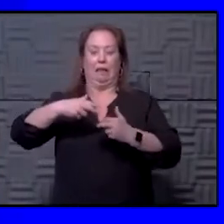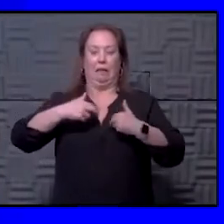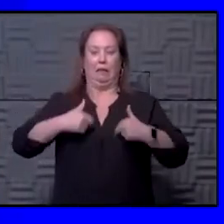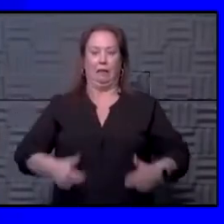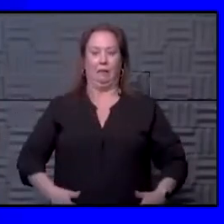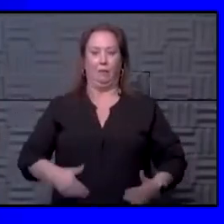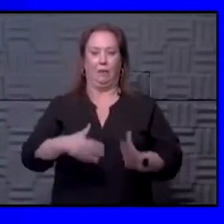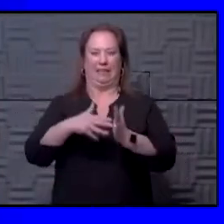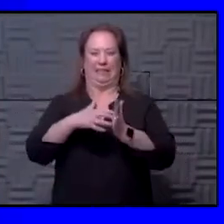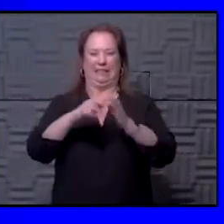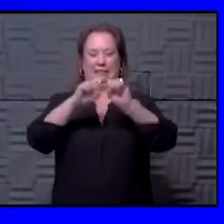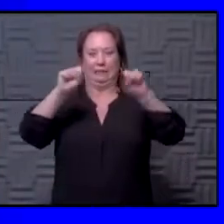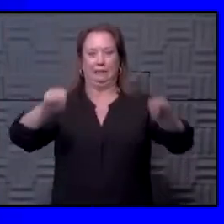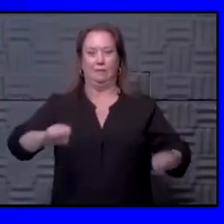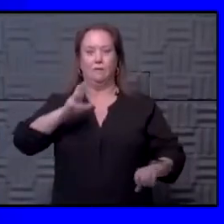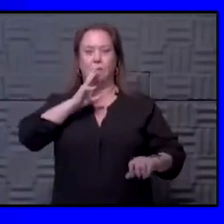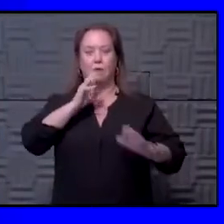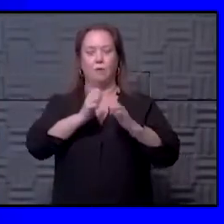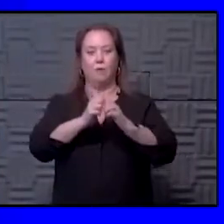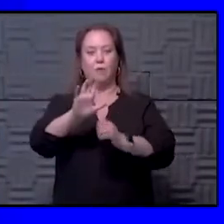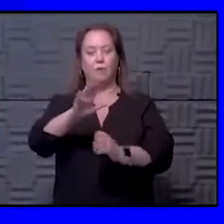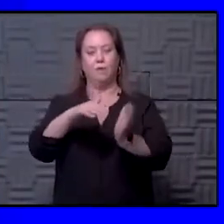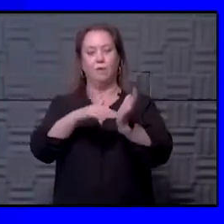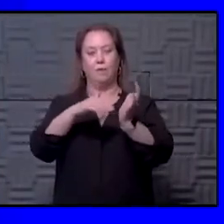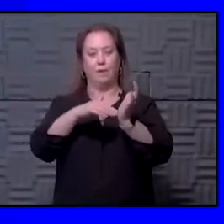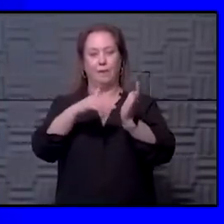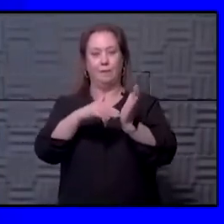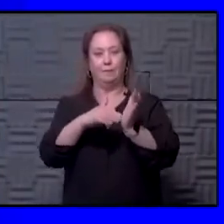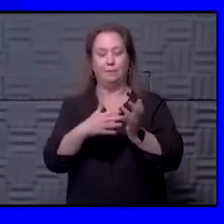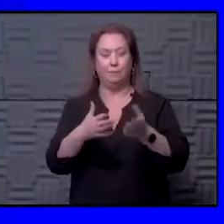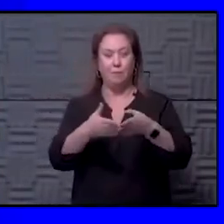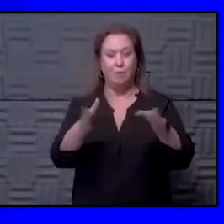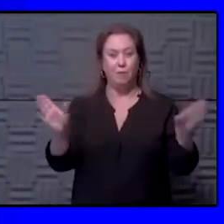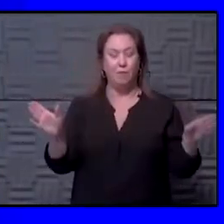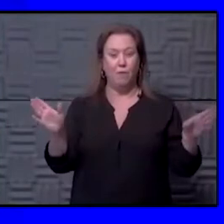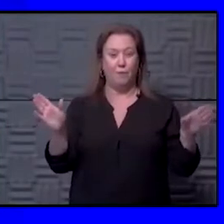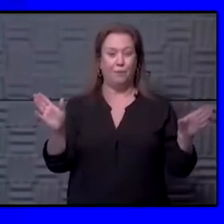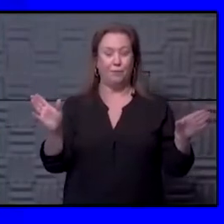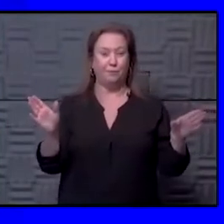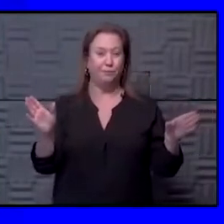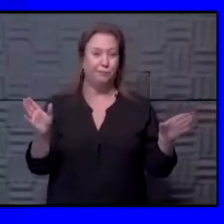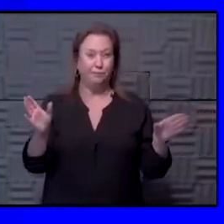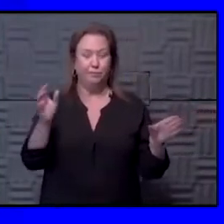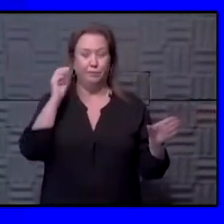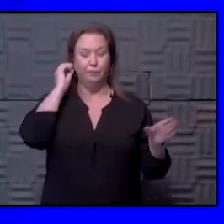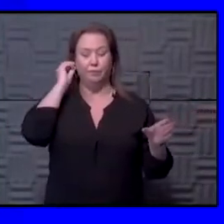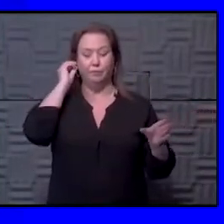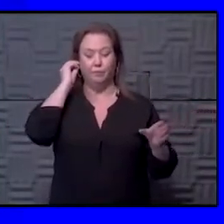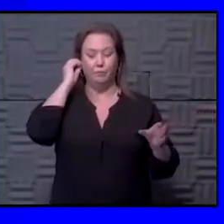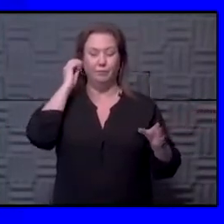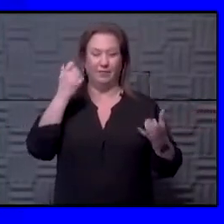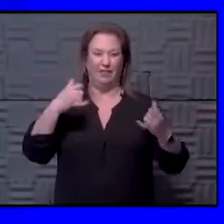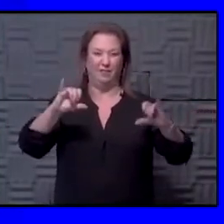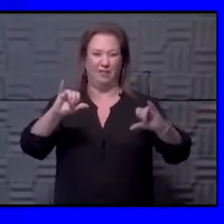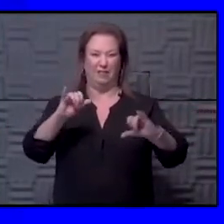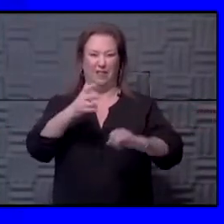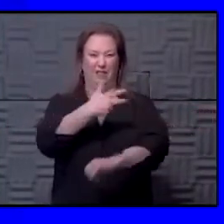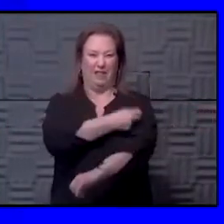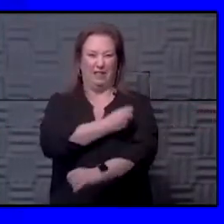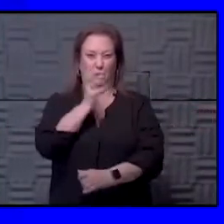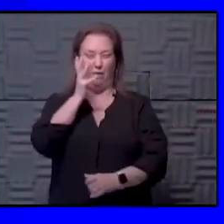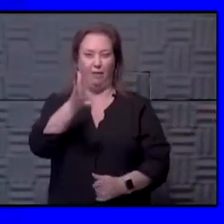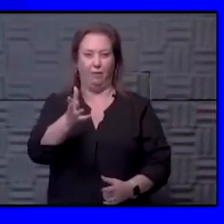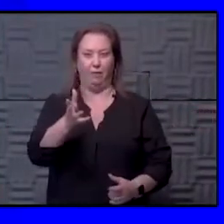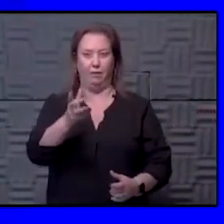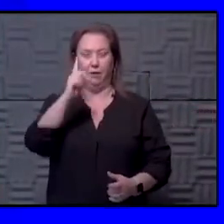medications. So certainly talk with your provider. But overall, you are still probably, we're going to give you the vaccine just